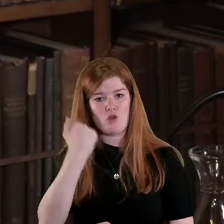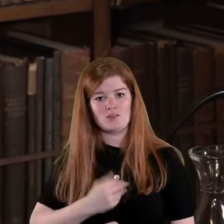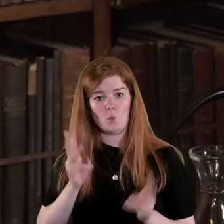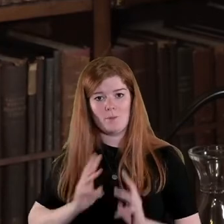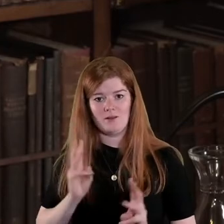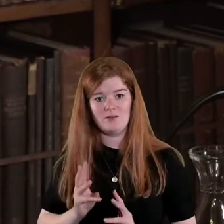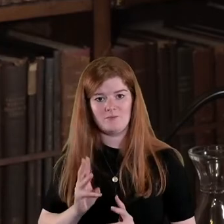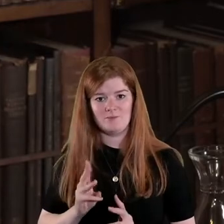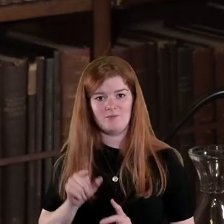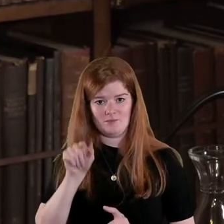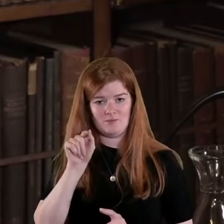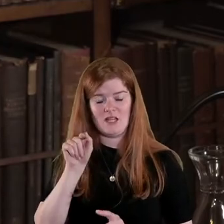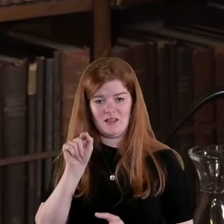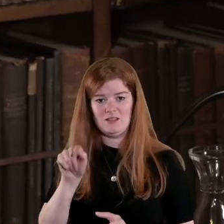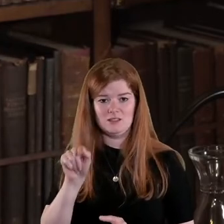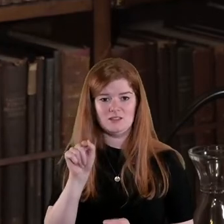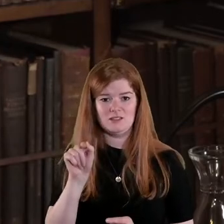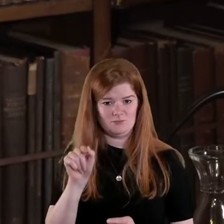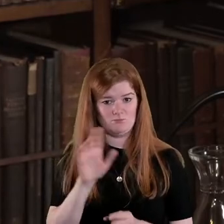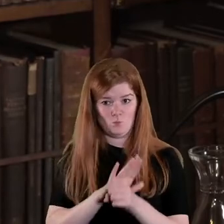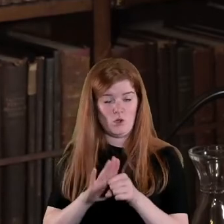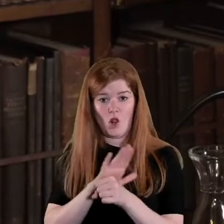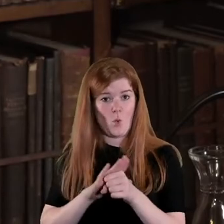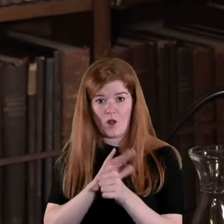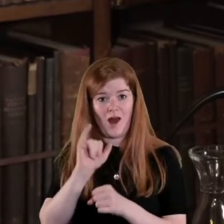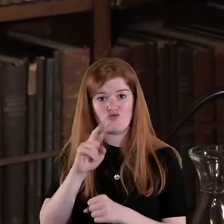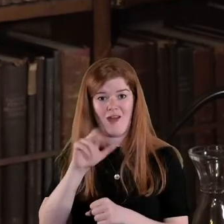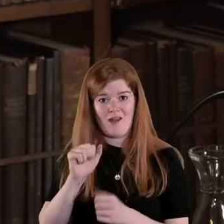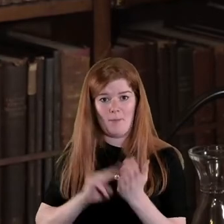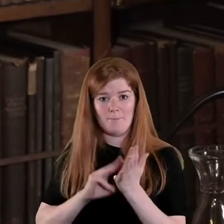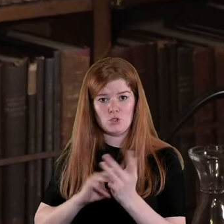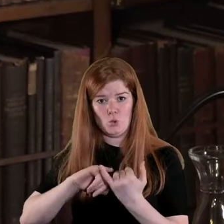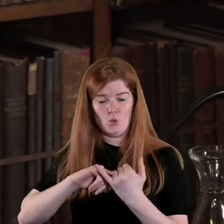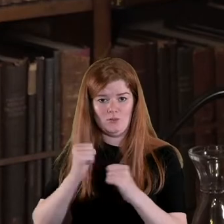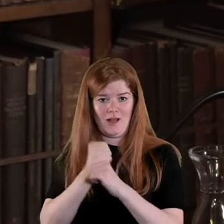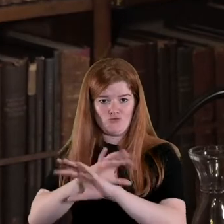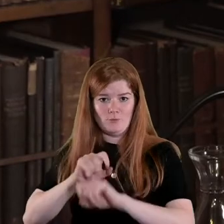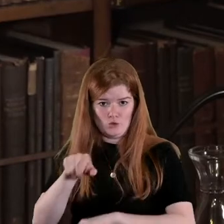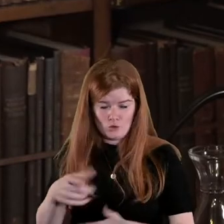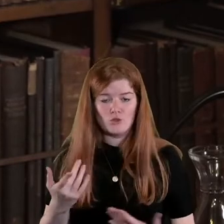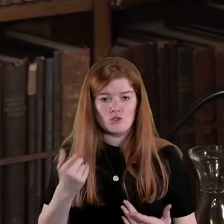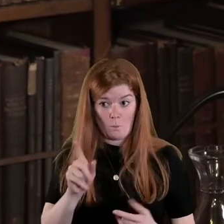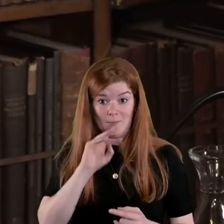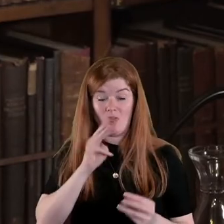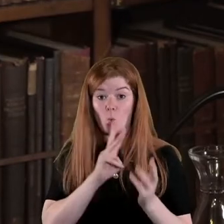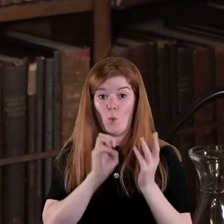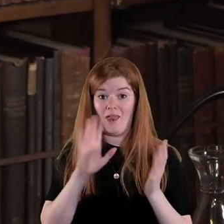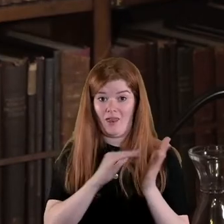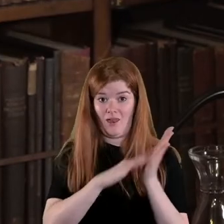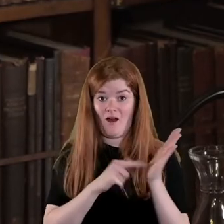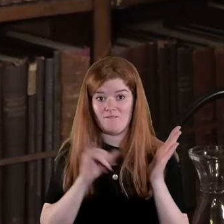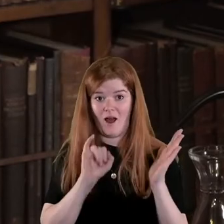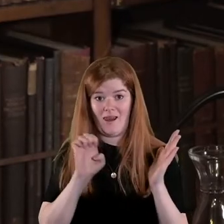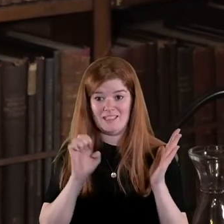woman and this was local IRA members so the will of Eileen